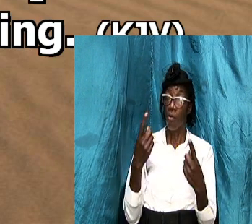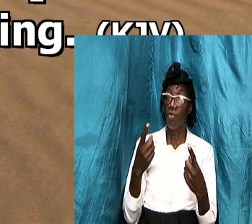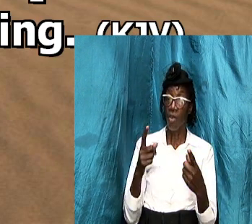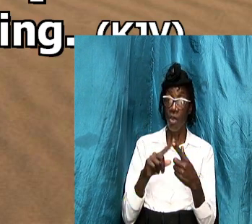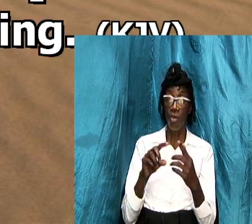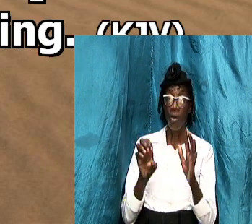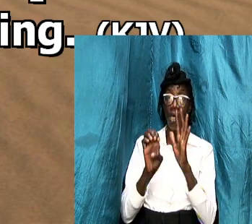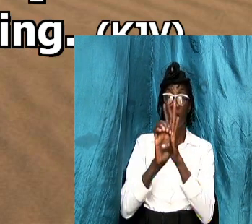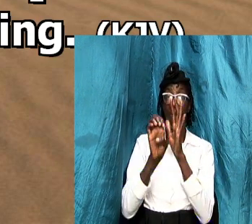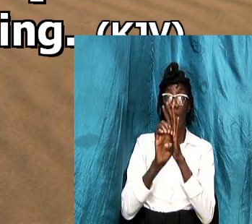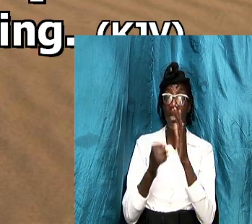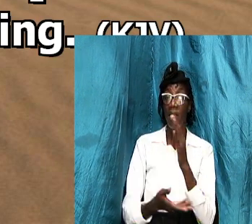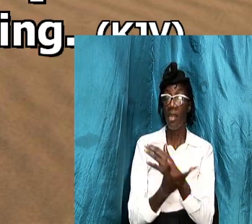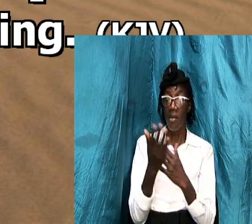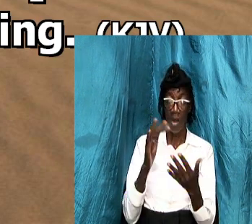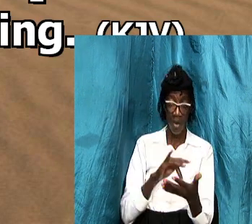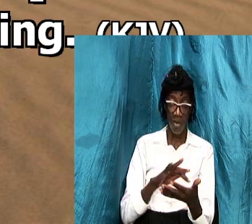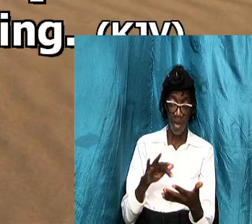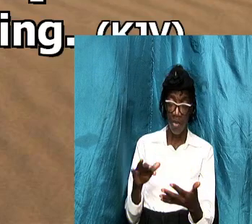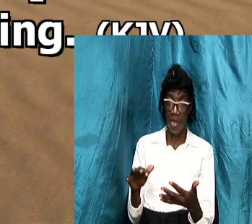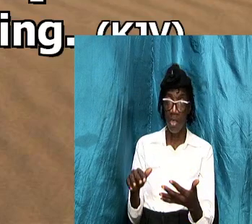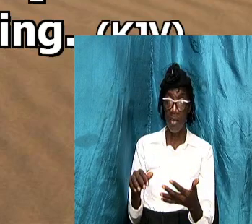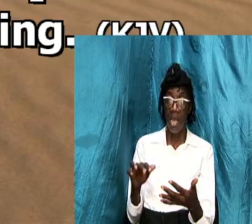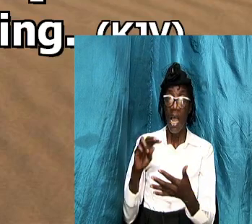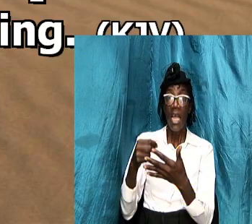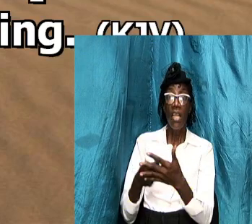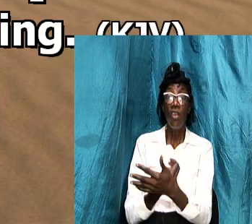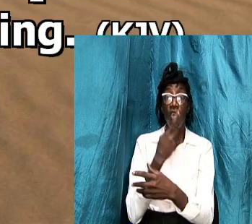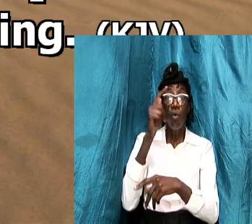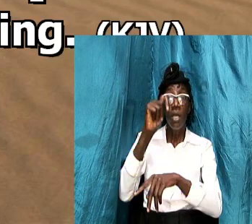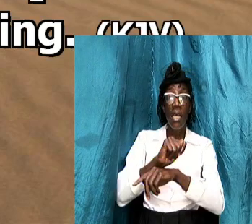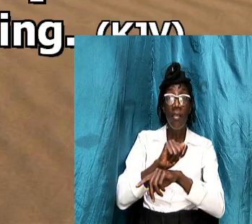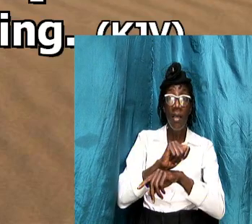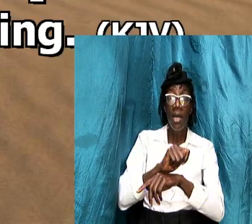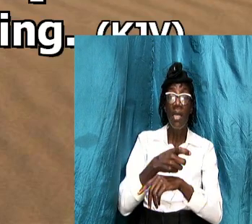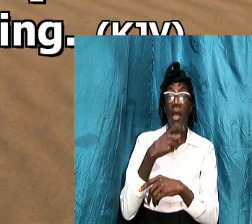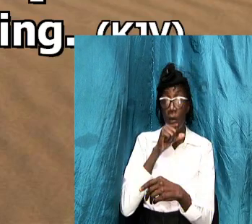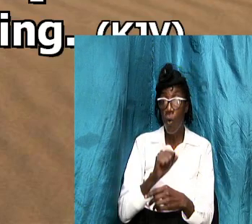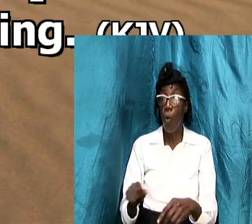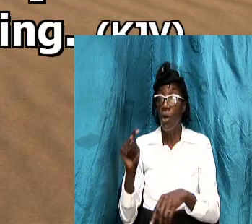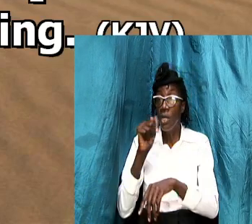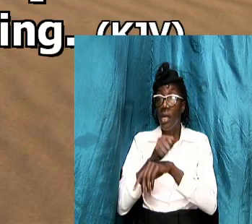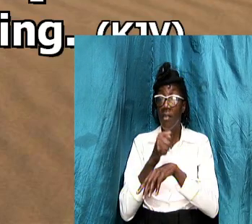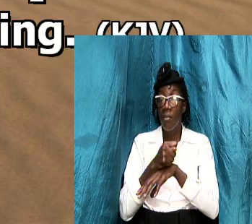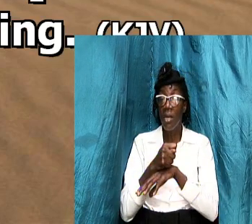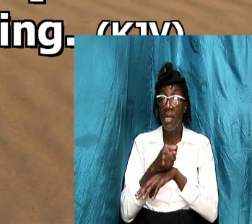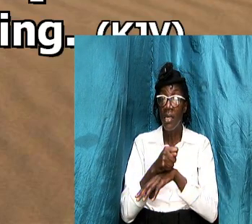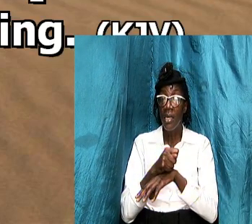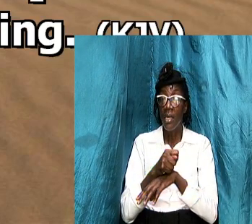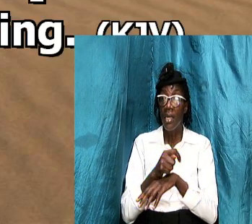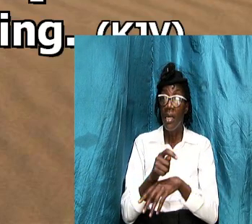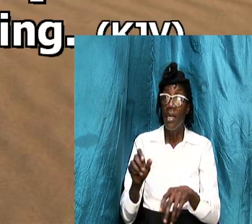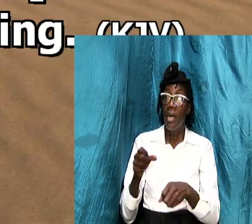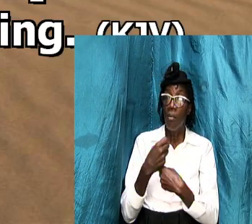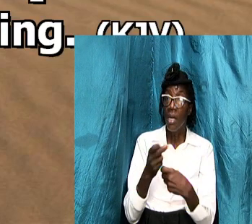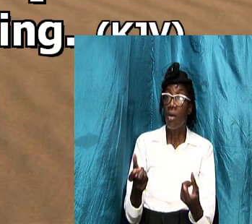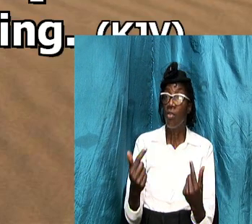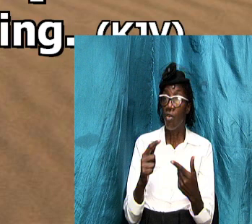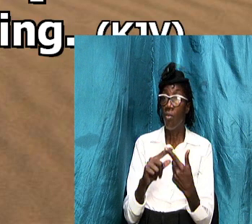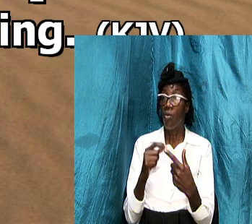explains and there are scriptures both in new testament and old testament that let us you know come to an